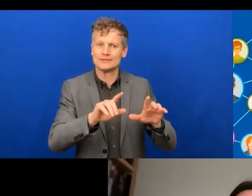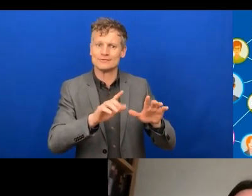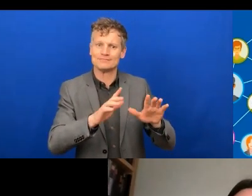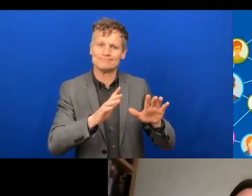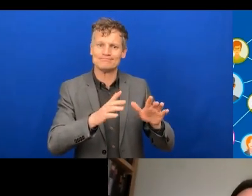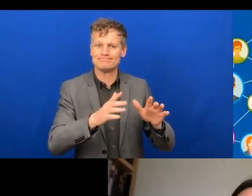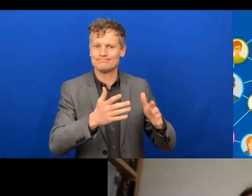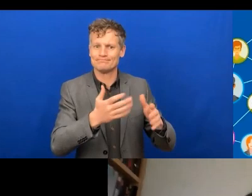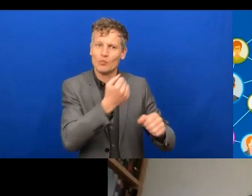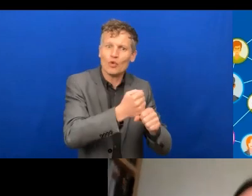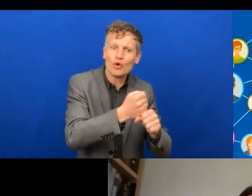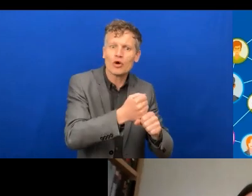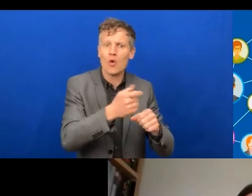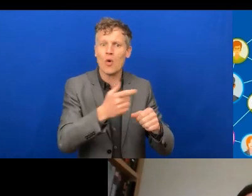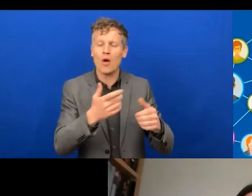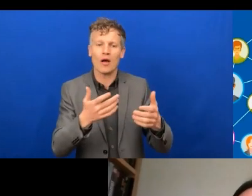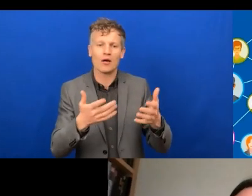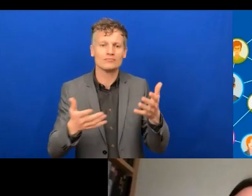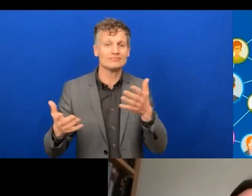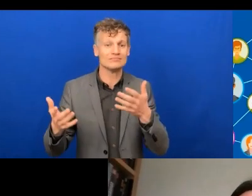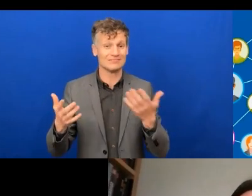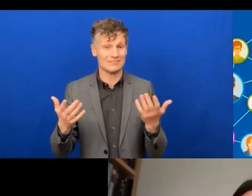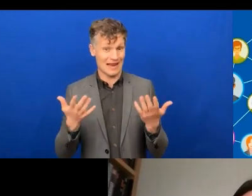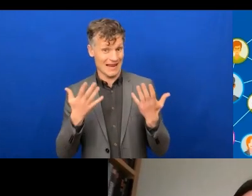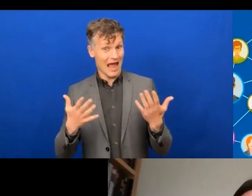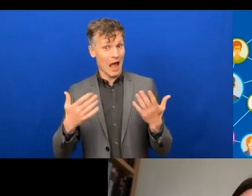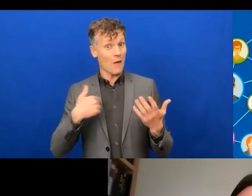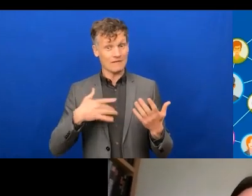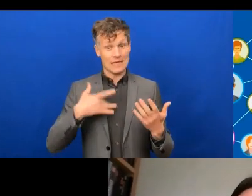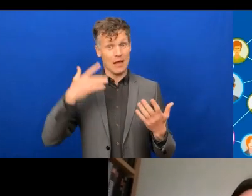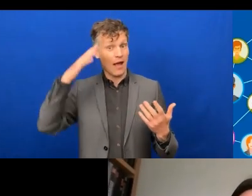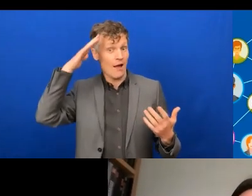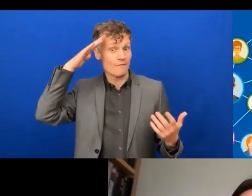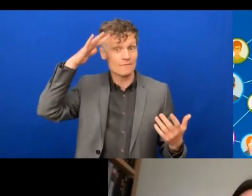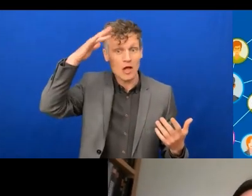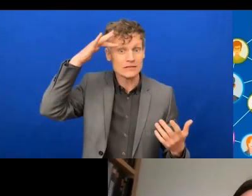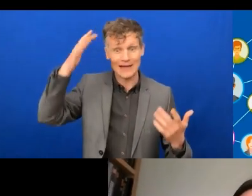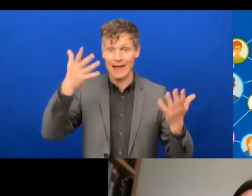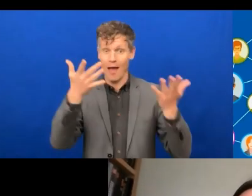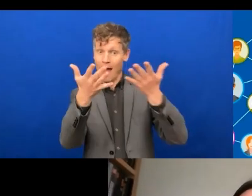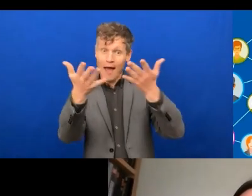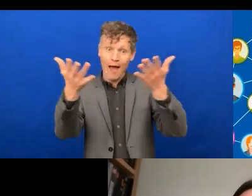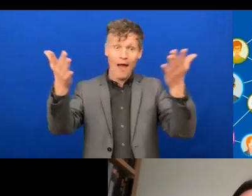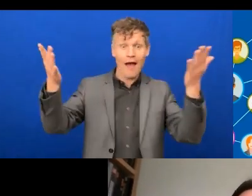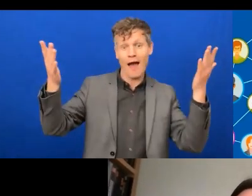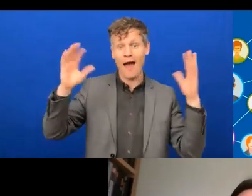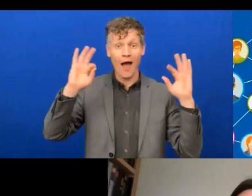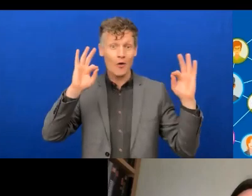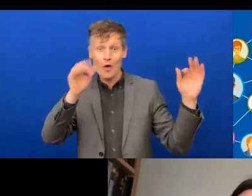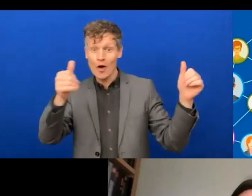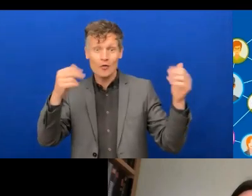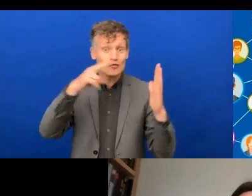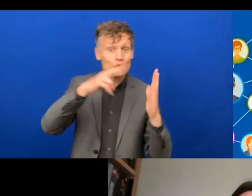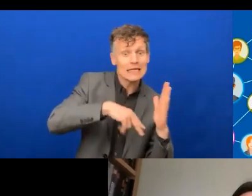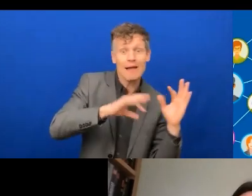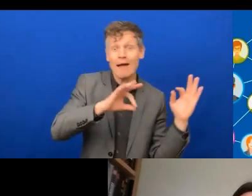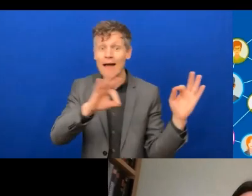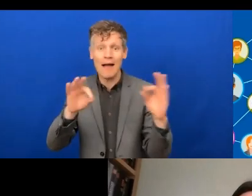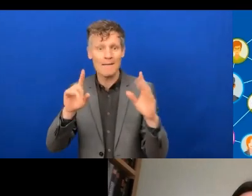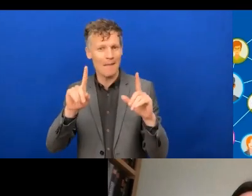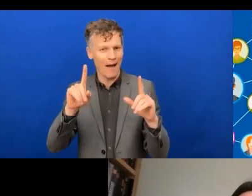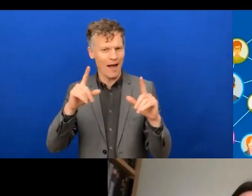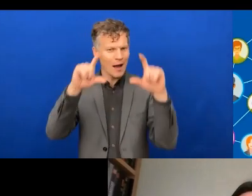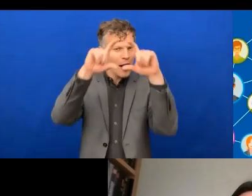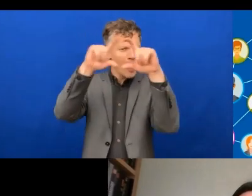popularity, uh, I don't think that necessarily companies processes and policies have really kept up, which is why there's a need for the course, uh, the toolkit.